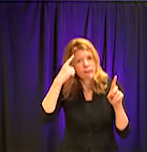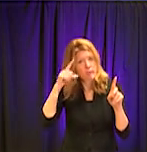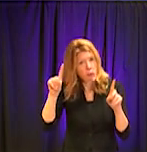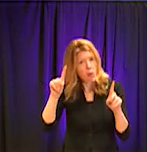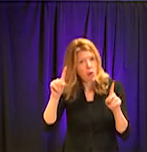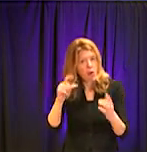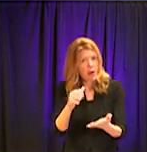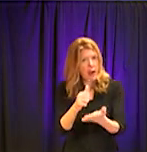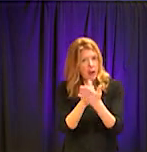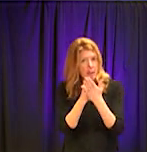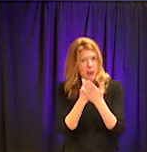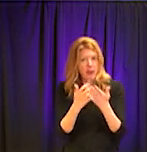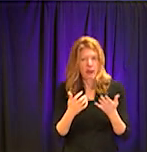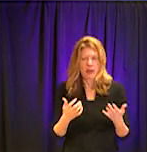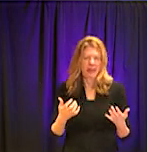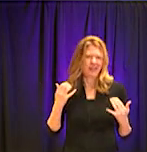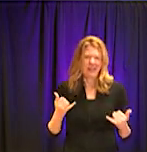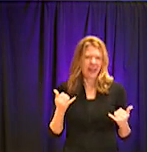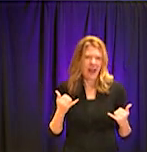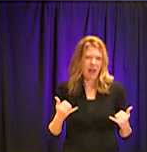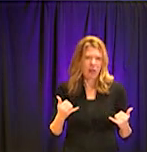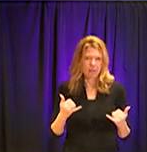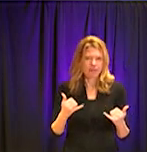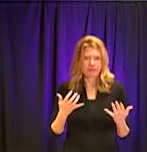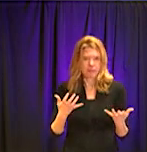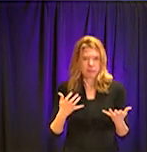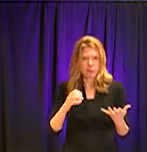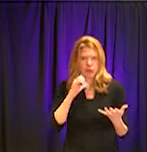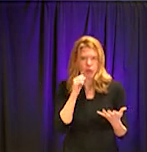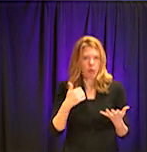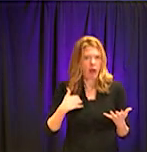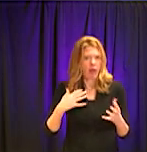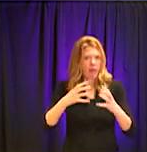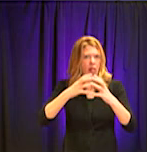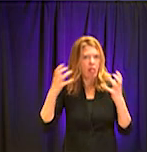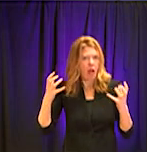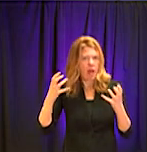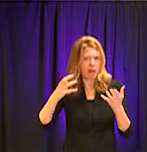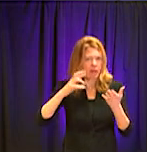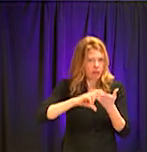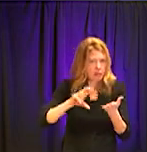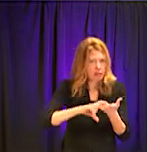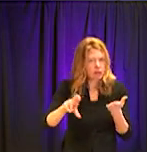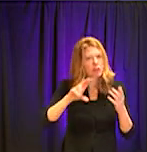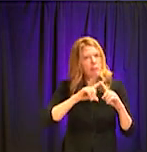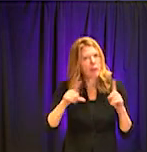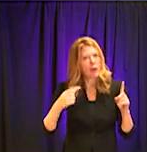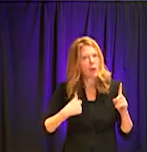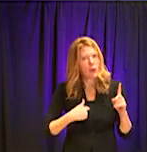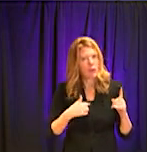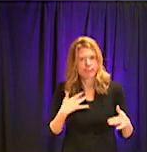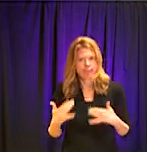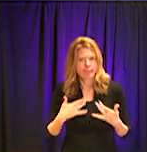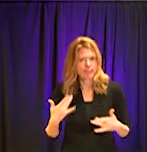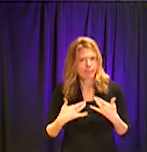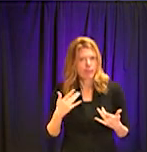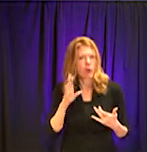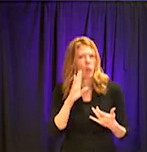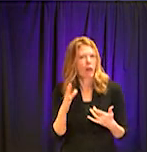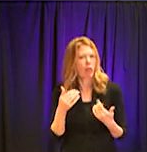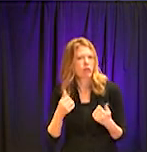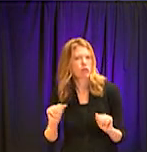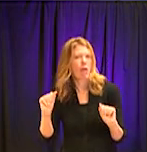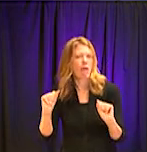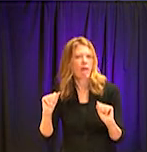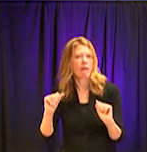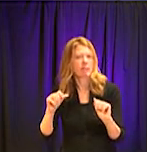actually does some good, but right now it's, it's pretty much one of the few things we have in our armament to work with. So we're excited about that. All right.